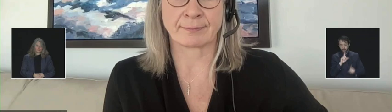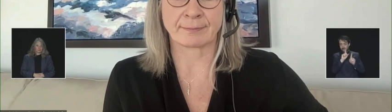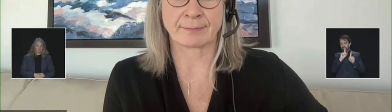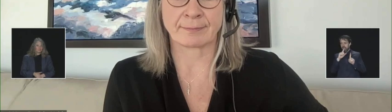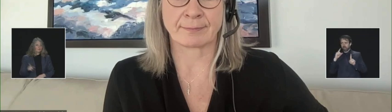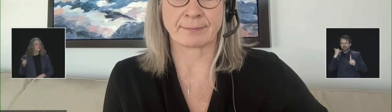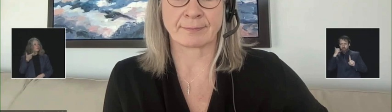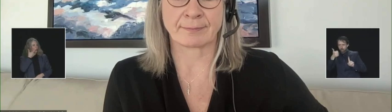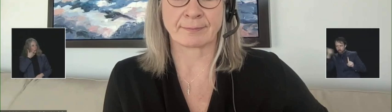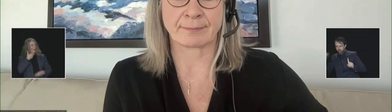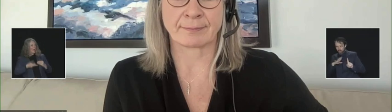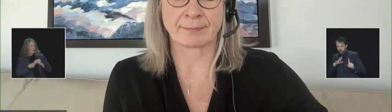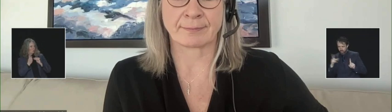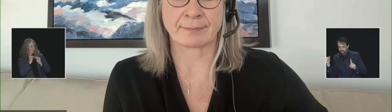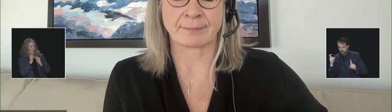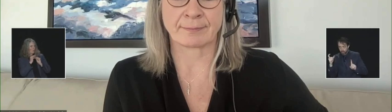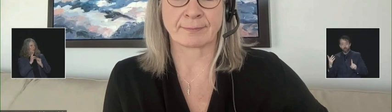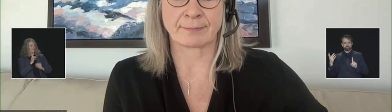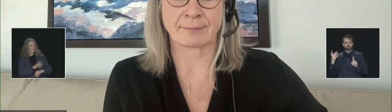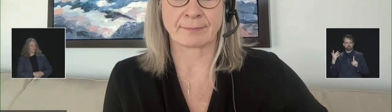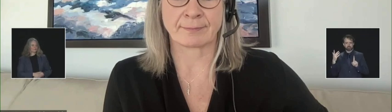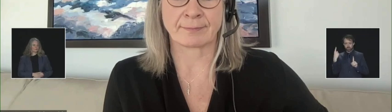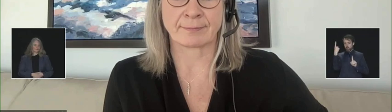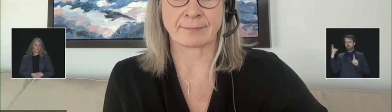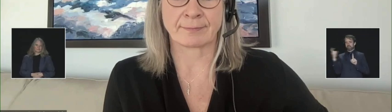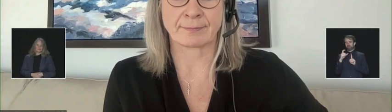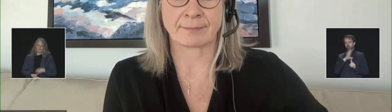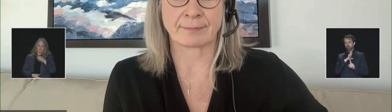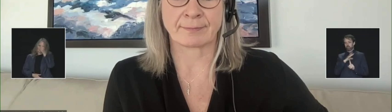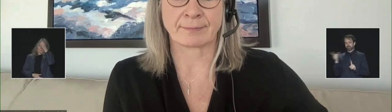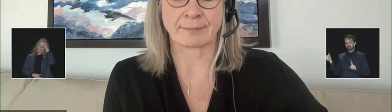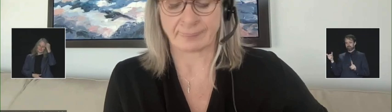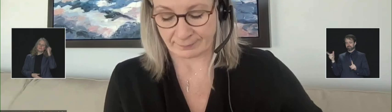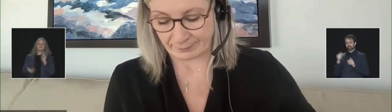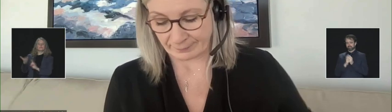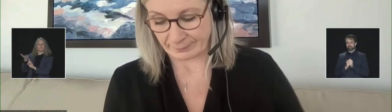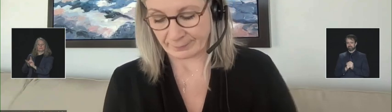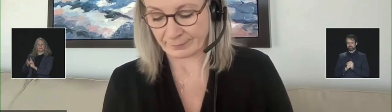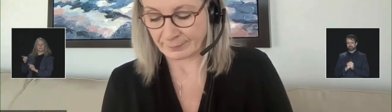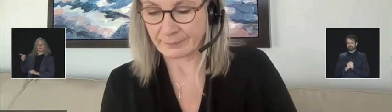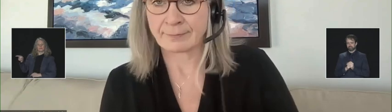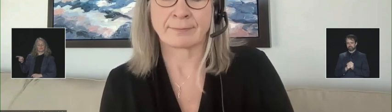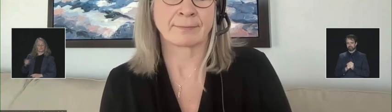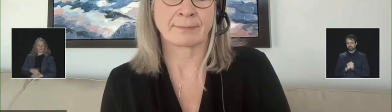There is one question. We have a question. The question is from